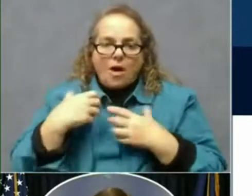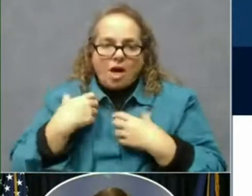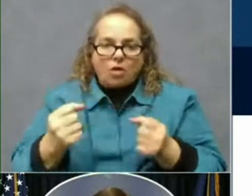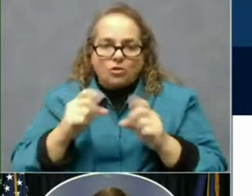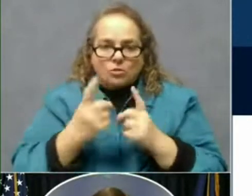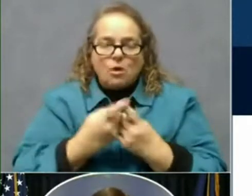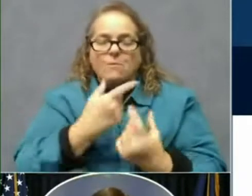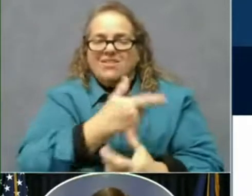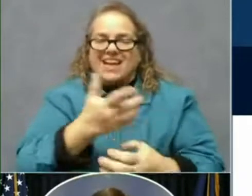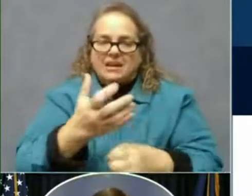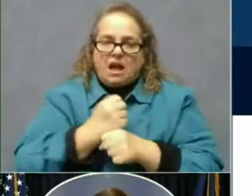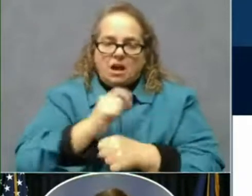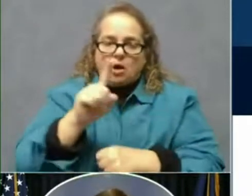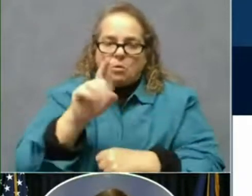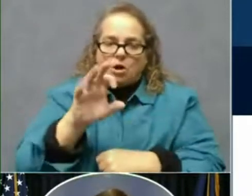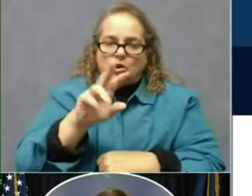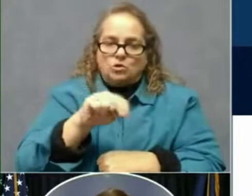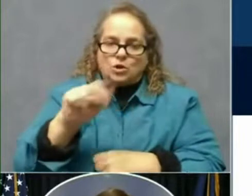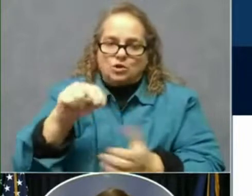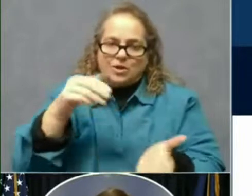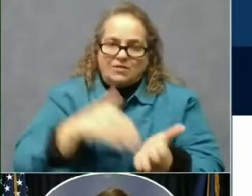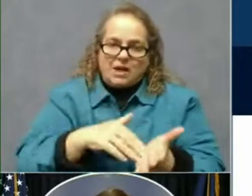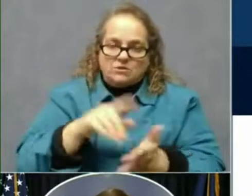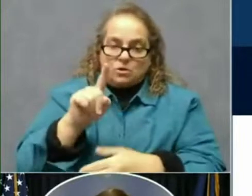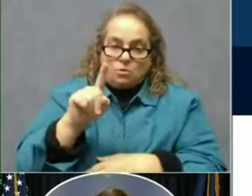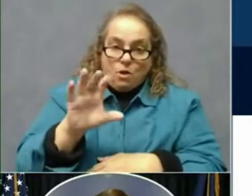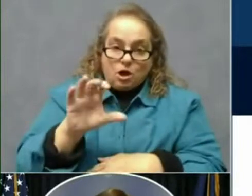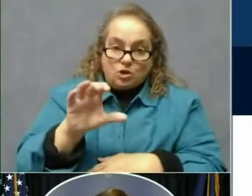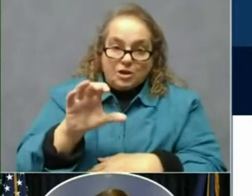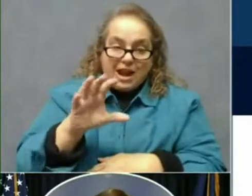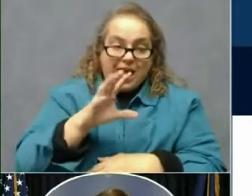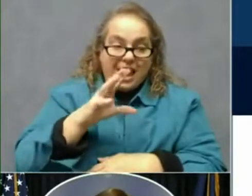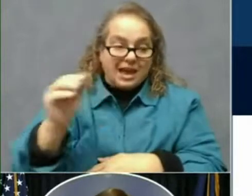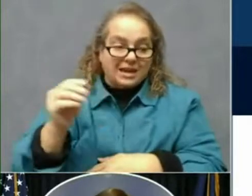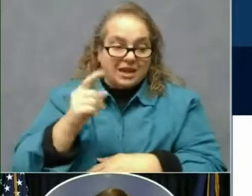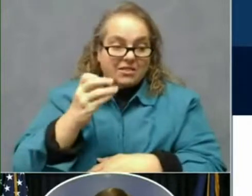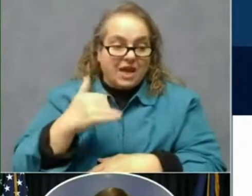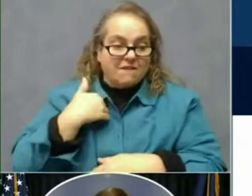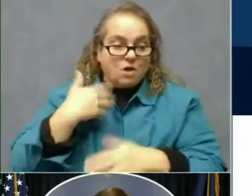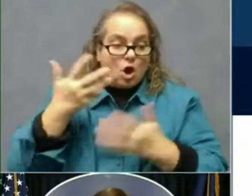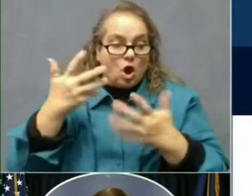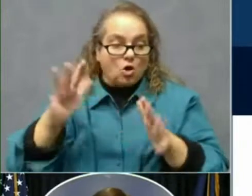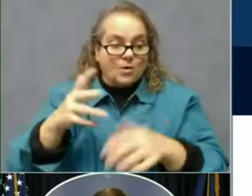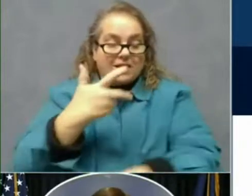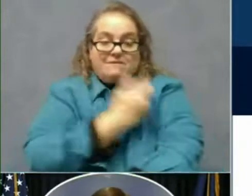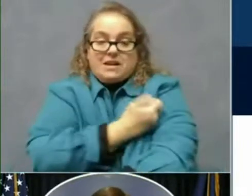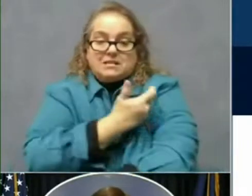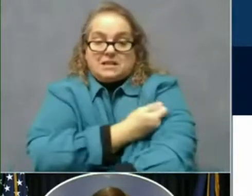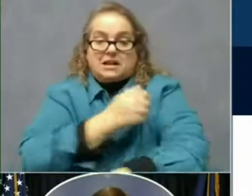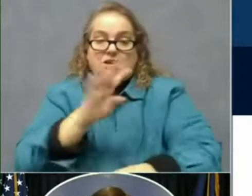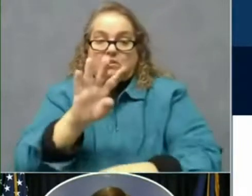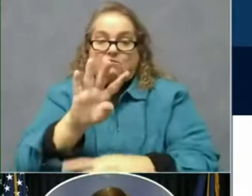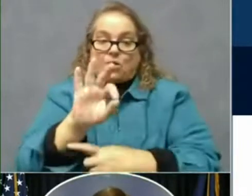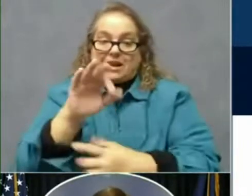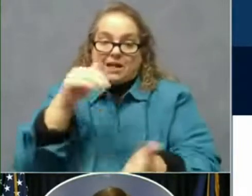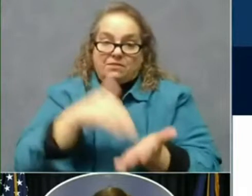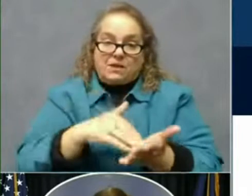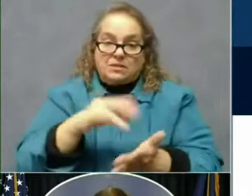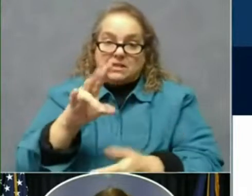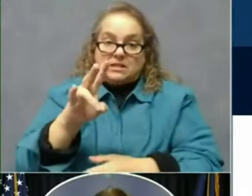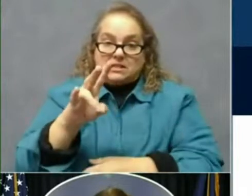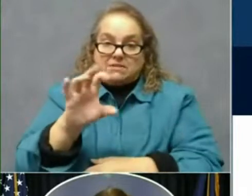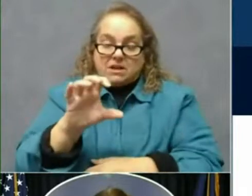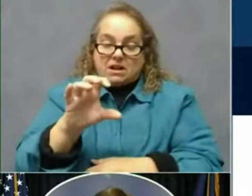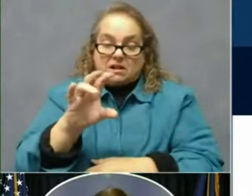122,100, and they have already vaccinated 49,773.